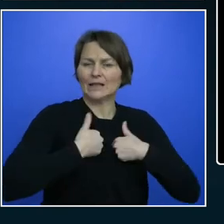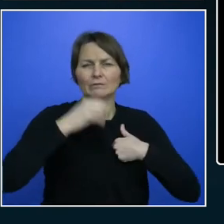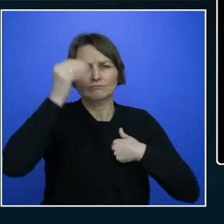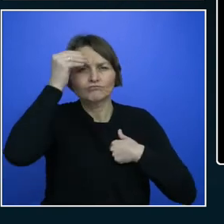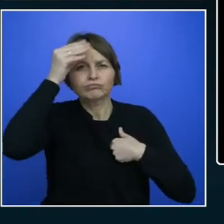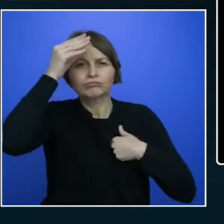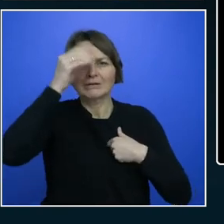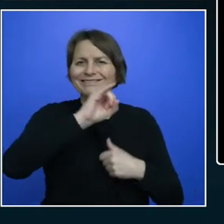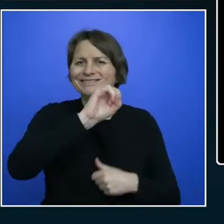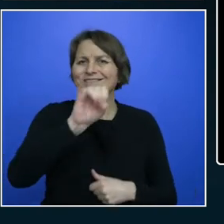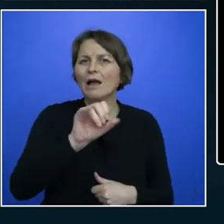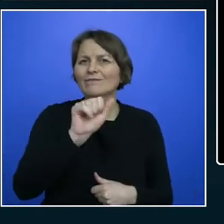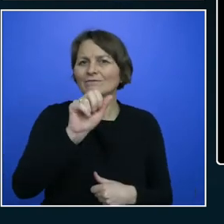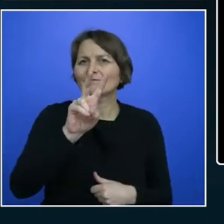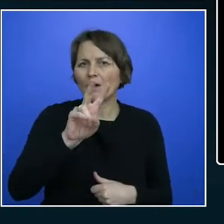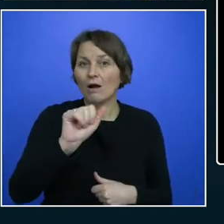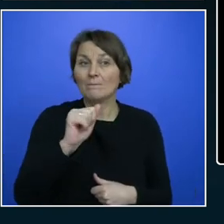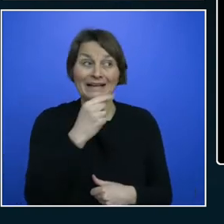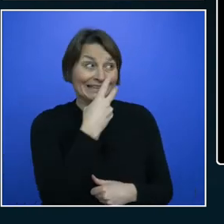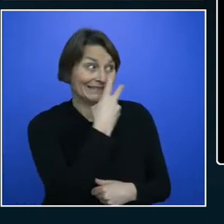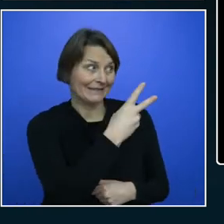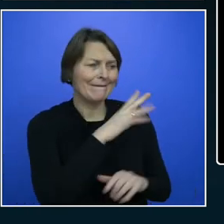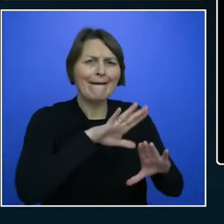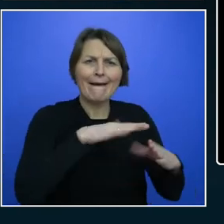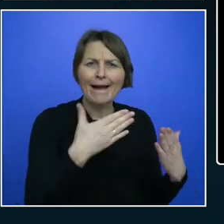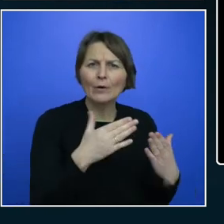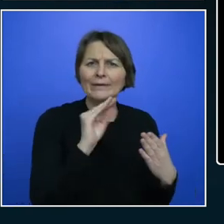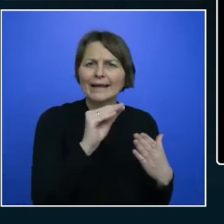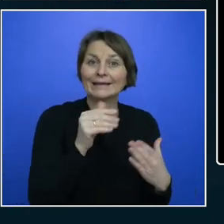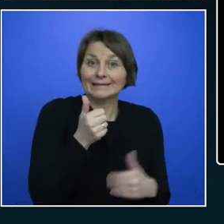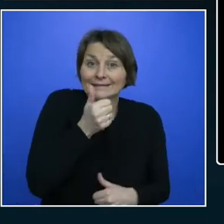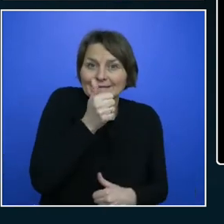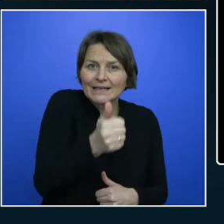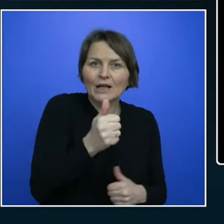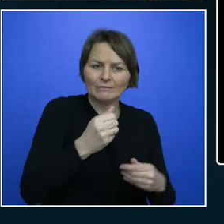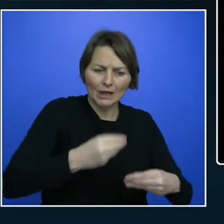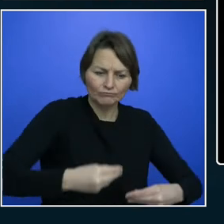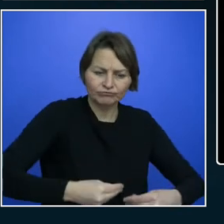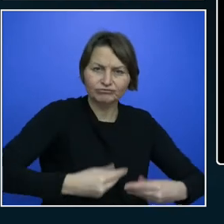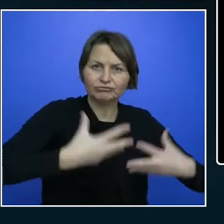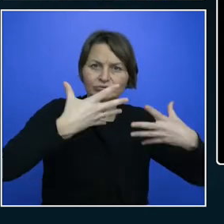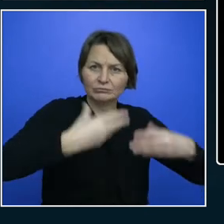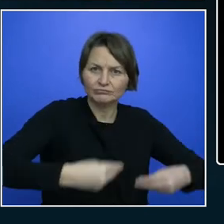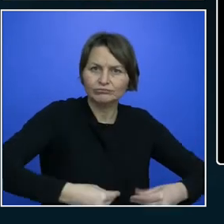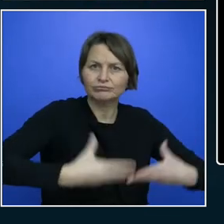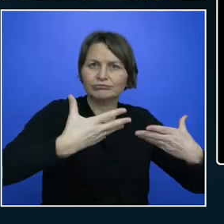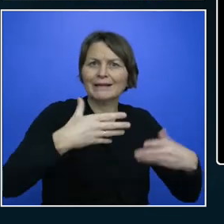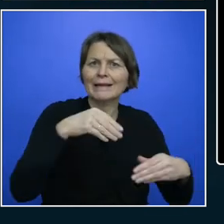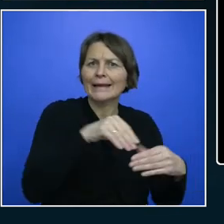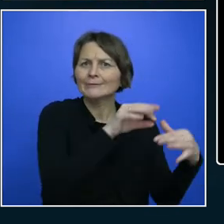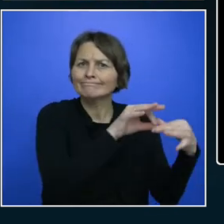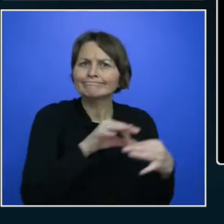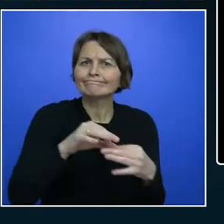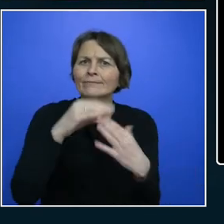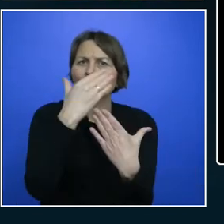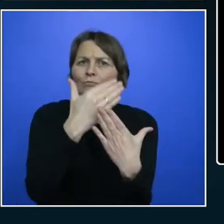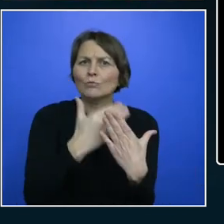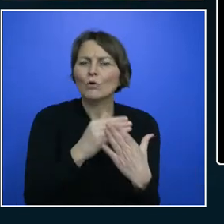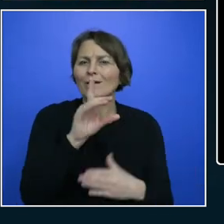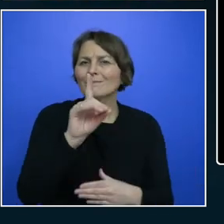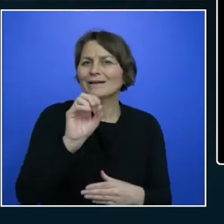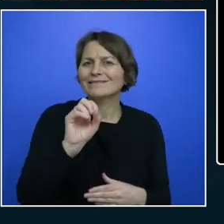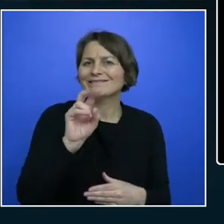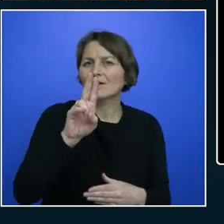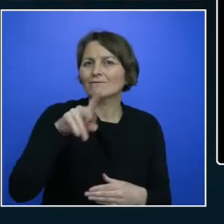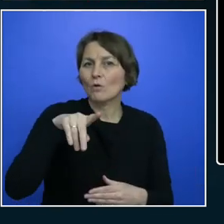And you can run this in Azure DevOps with your Accessibility Insights. And we've even got some nice demos here that you can do, github.com